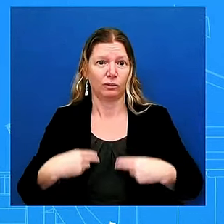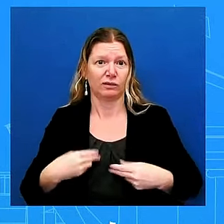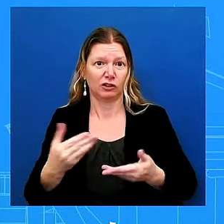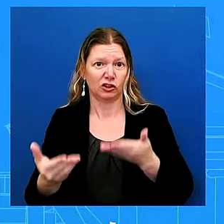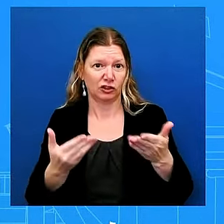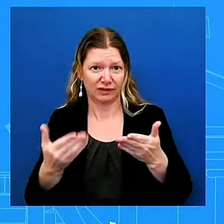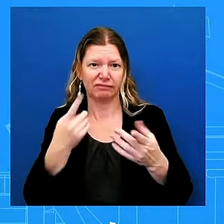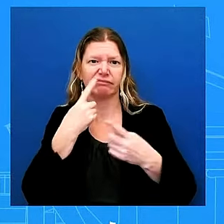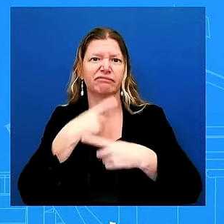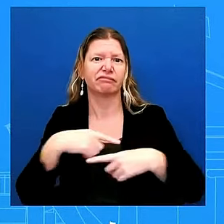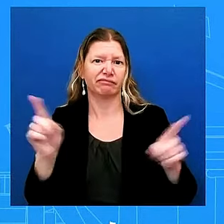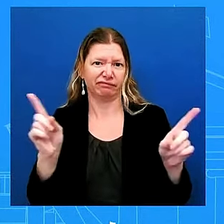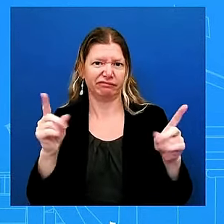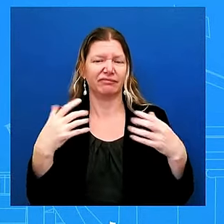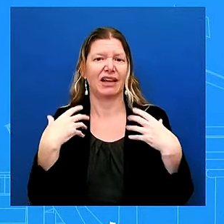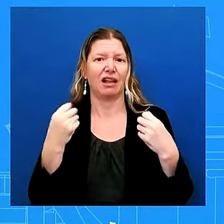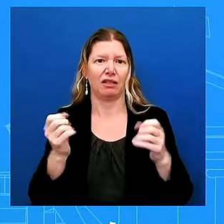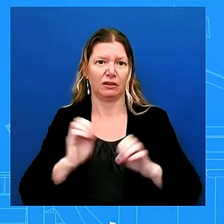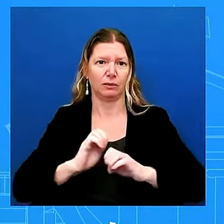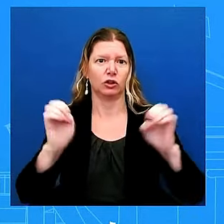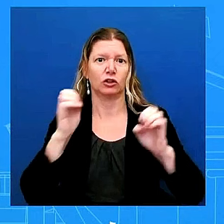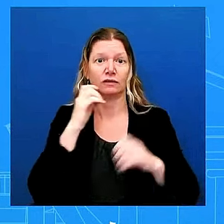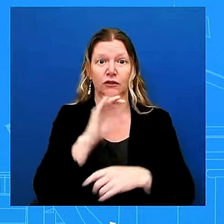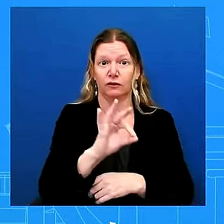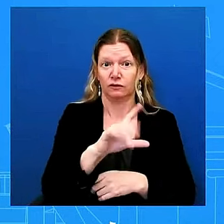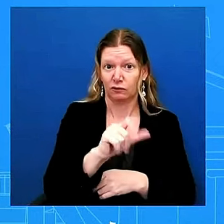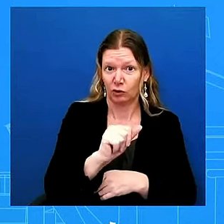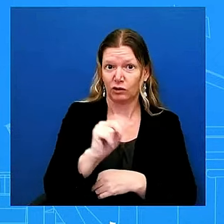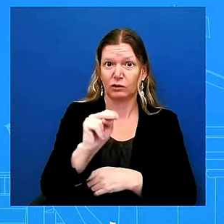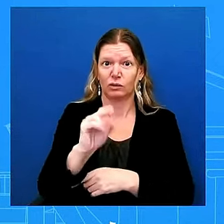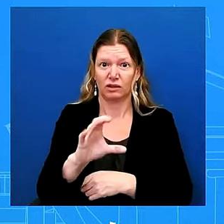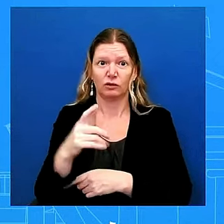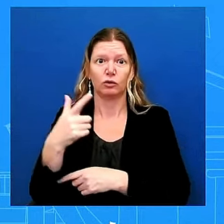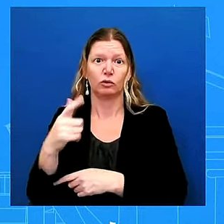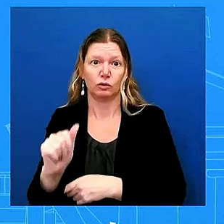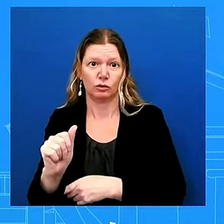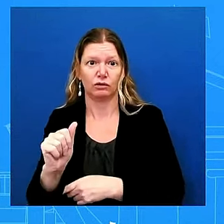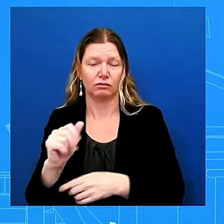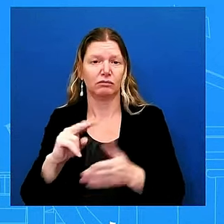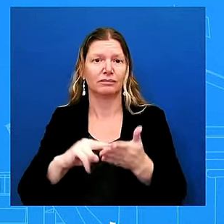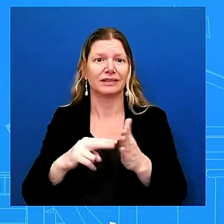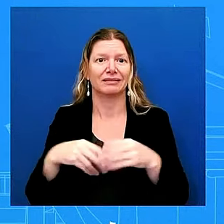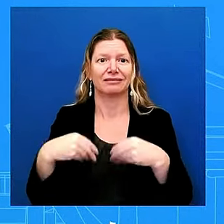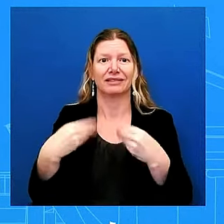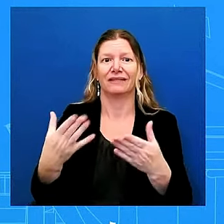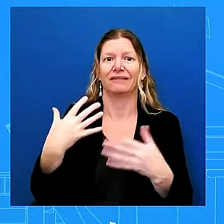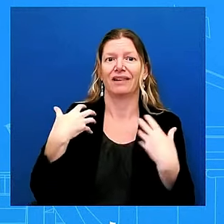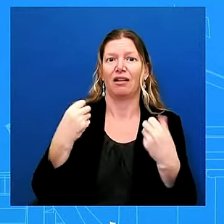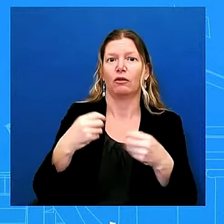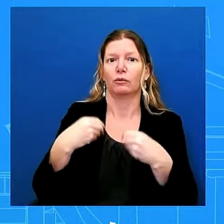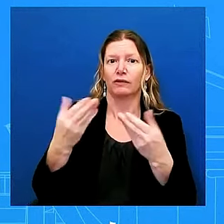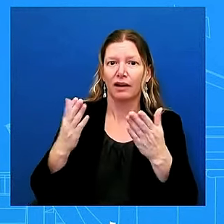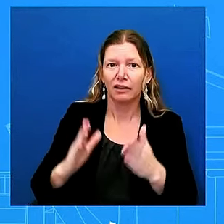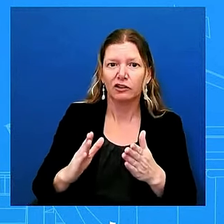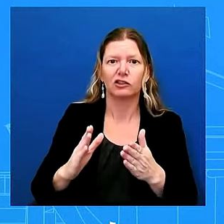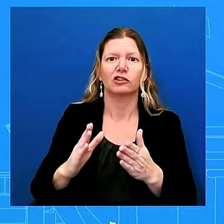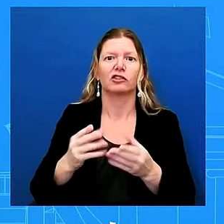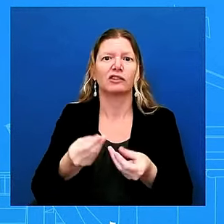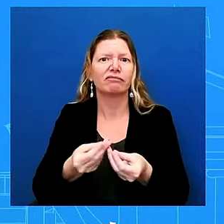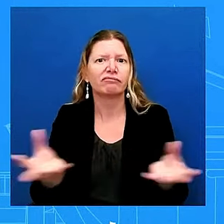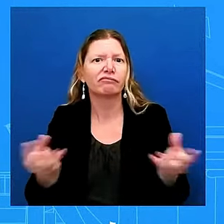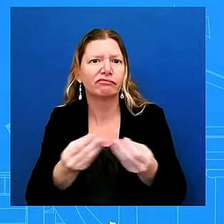providers and suppliers greater flexibility in meeting emergency health needs of medicare and medicaid beneficiaries